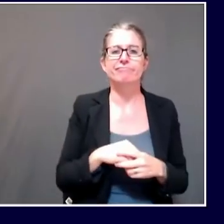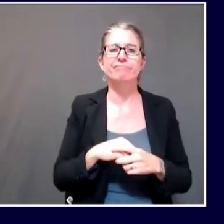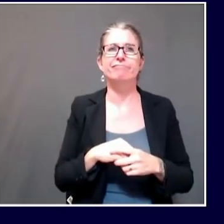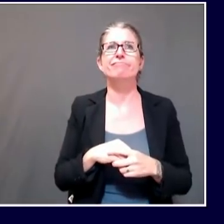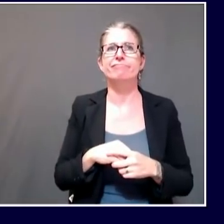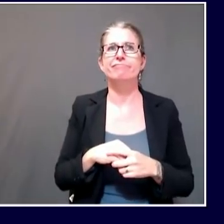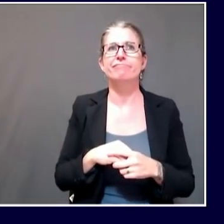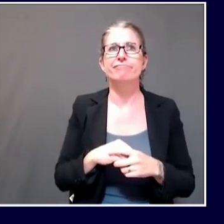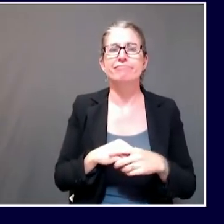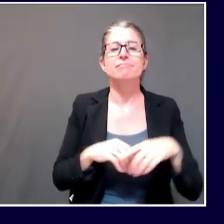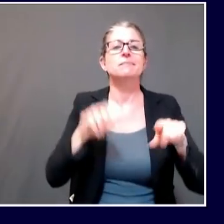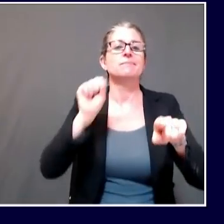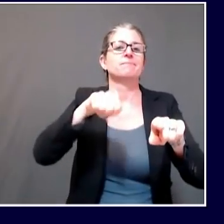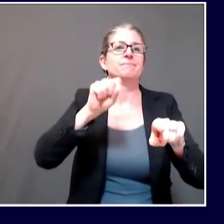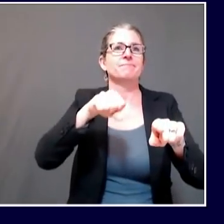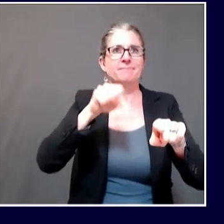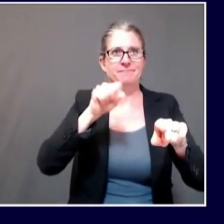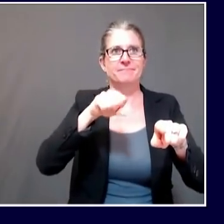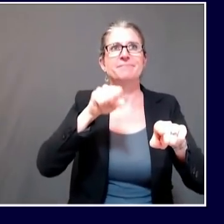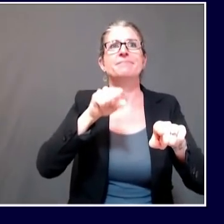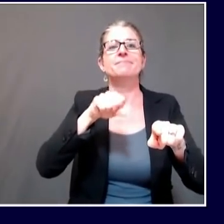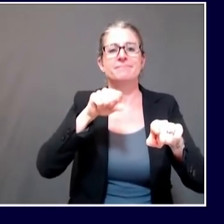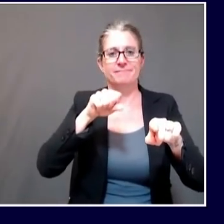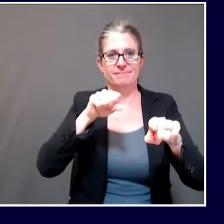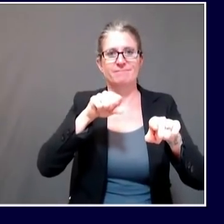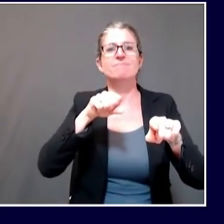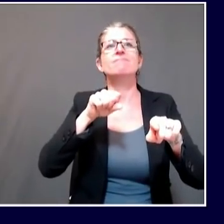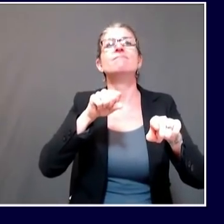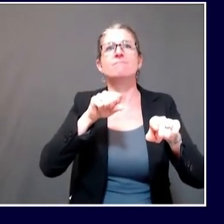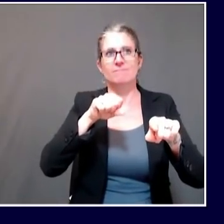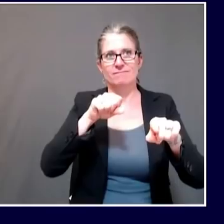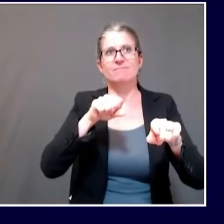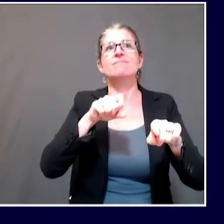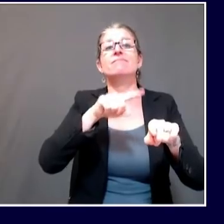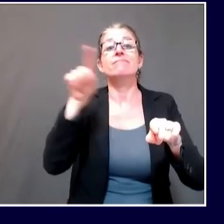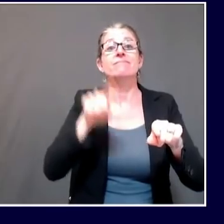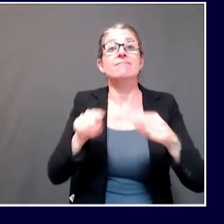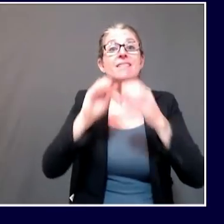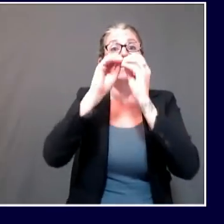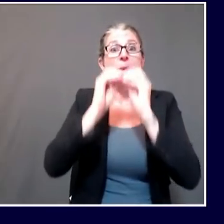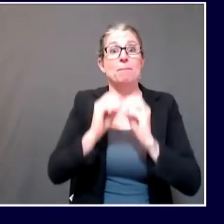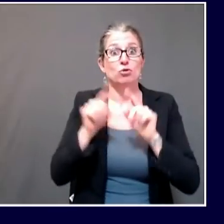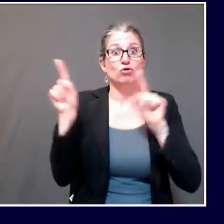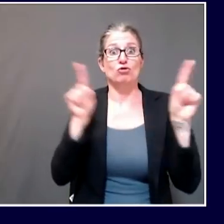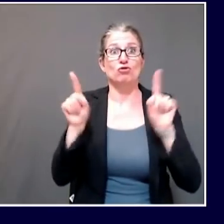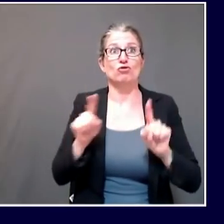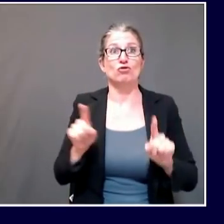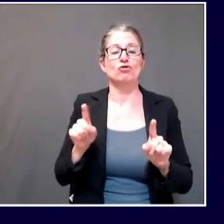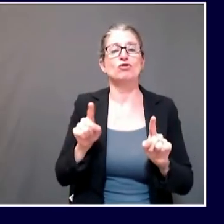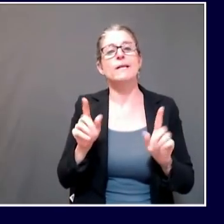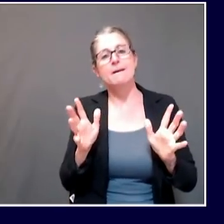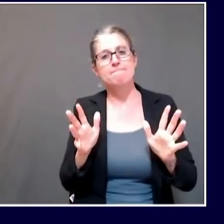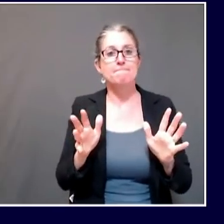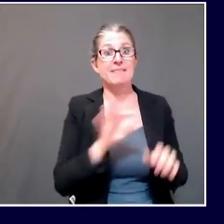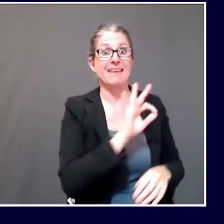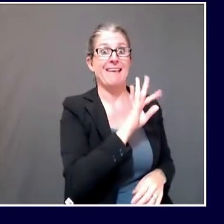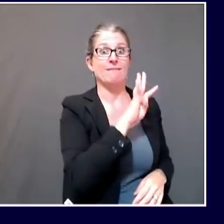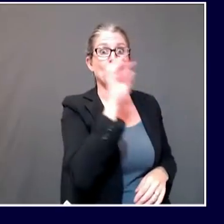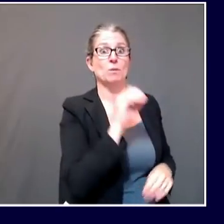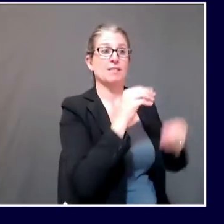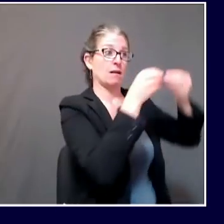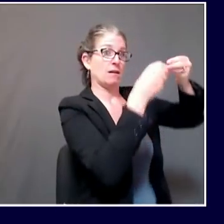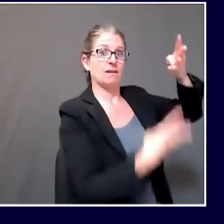for other conditions to take hold in someone who has COVID-19 and then potentially cause